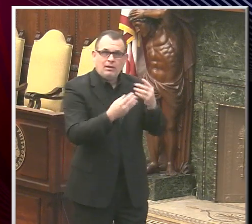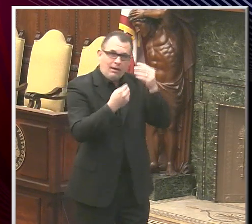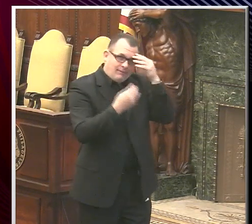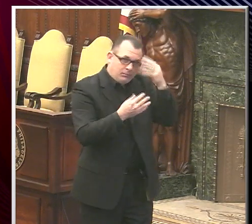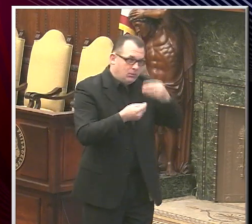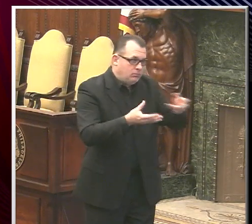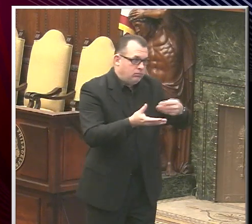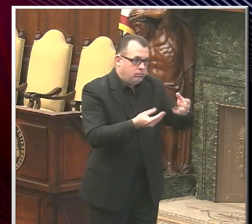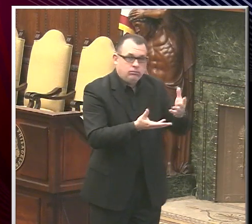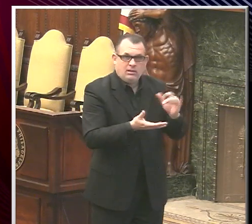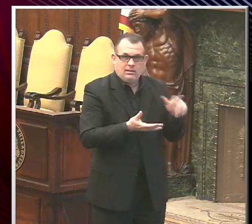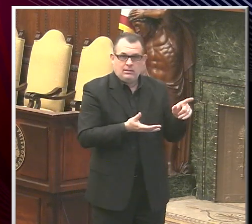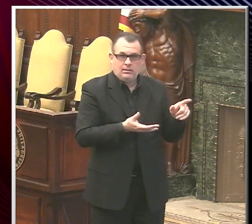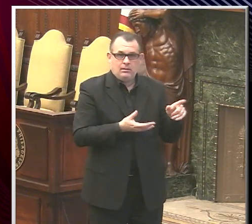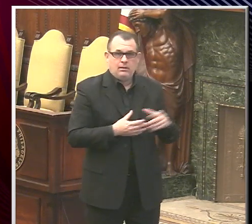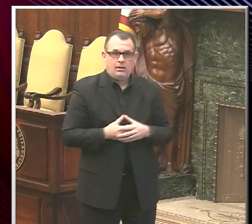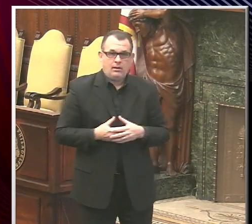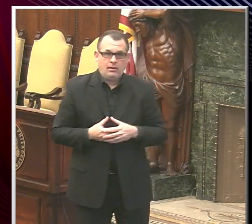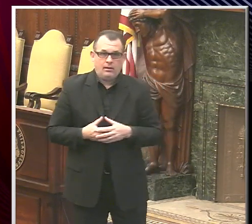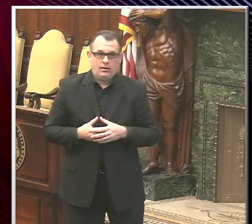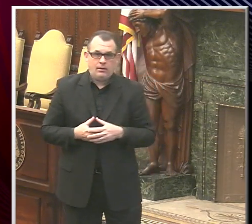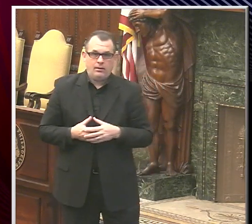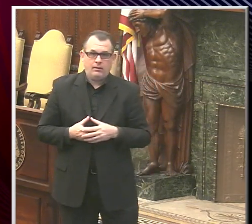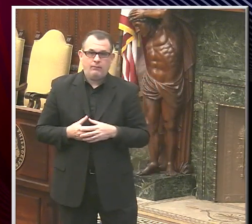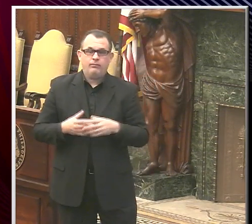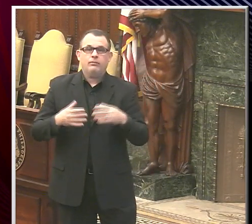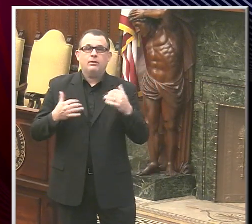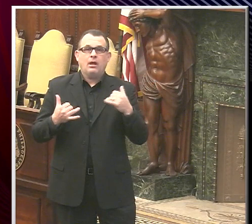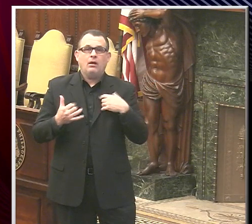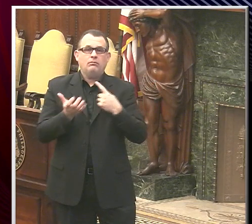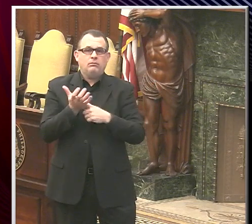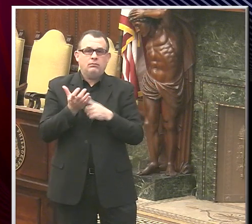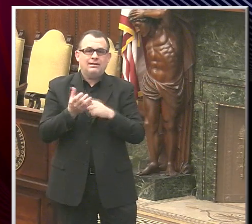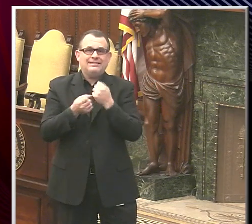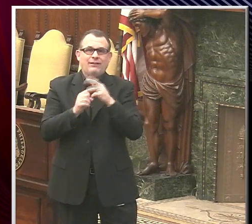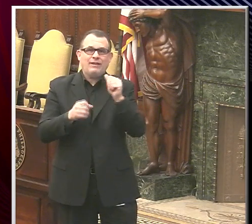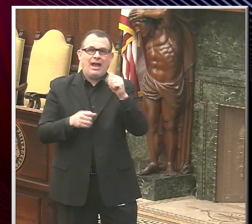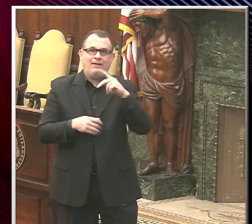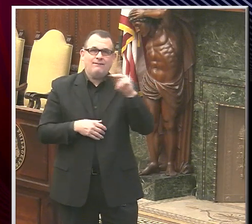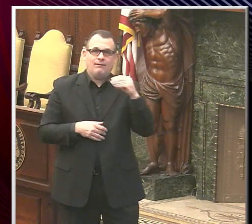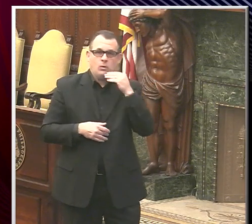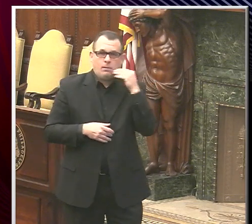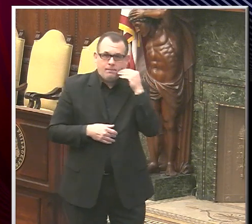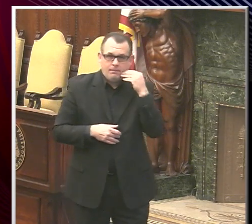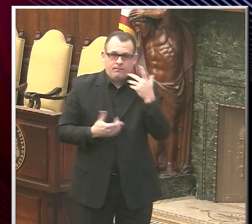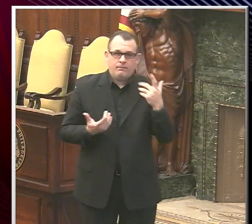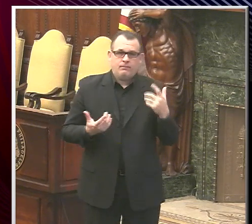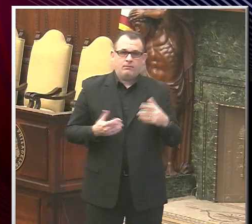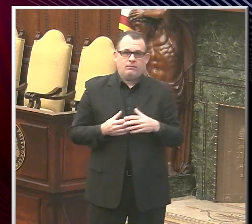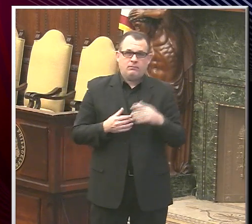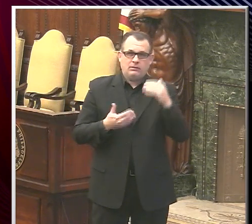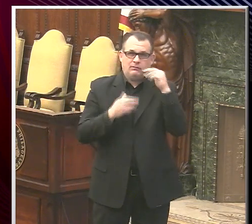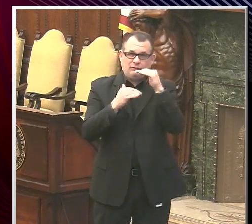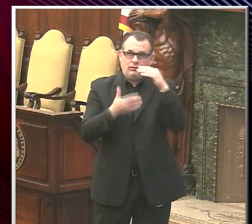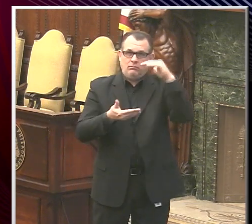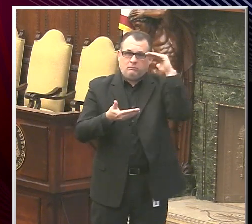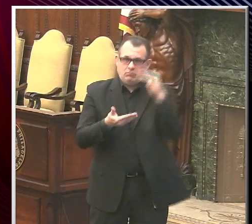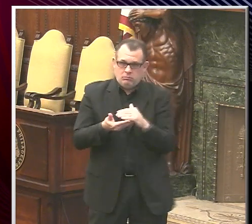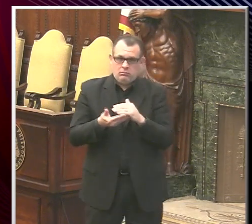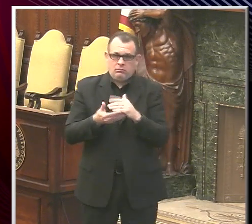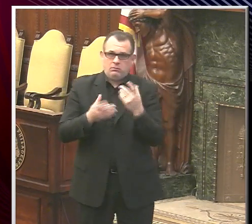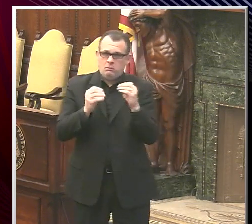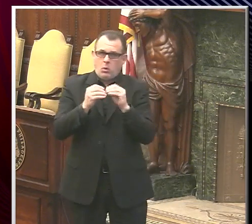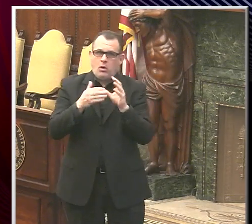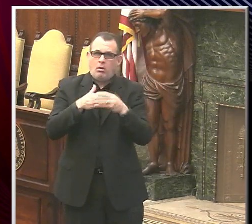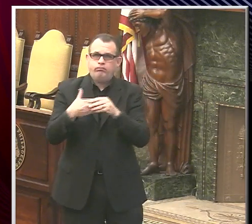Now let me move to our safer at home restrictions. As you know, on January 16th, we backed off cautiously in our restrictions. We allowed indoor dining